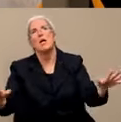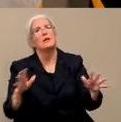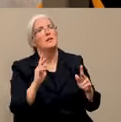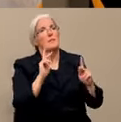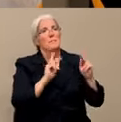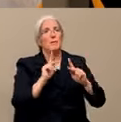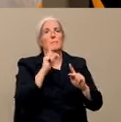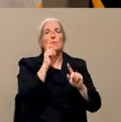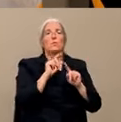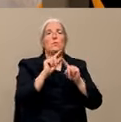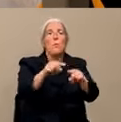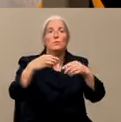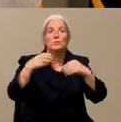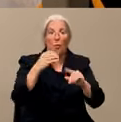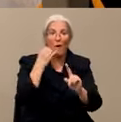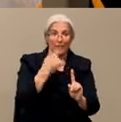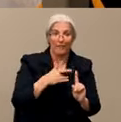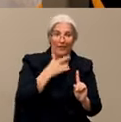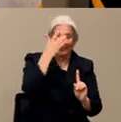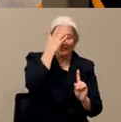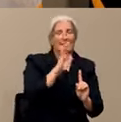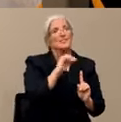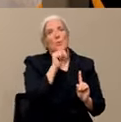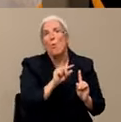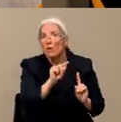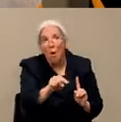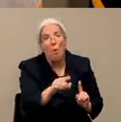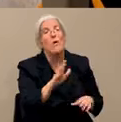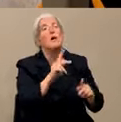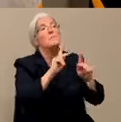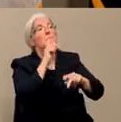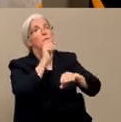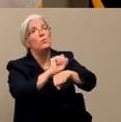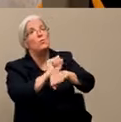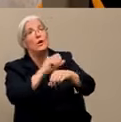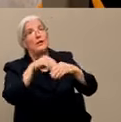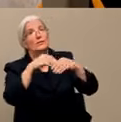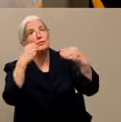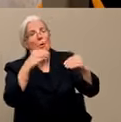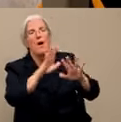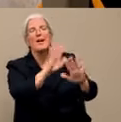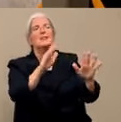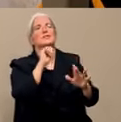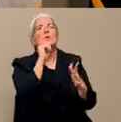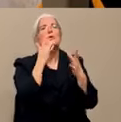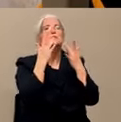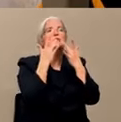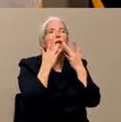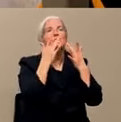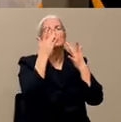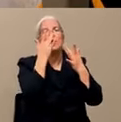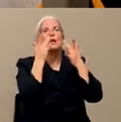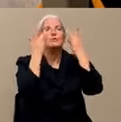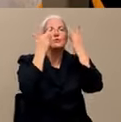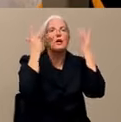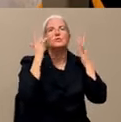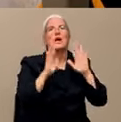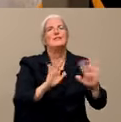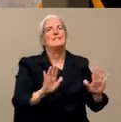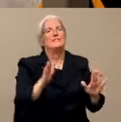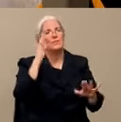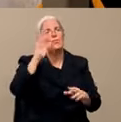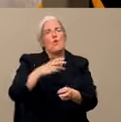And keep your hands away from your eyes, nose, and mouth. We've all figured out by now how really, really hard that is. But,